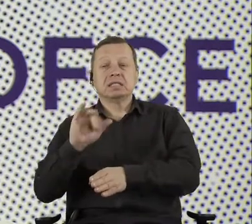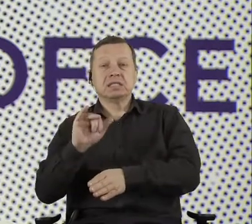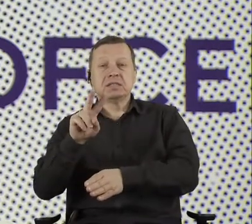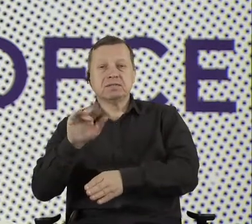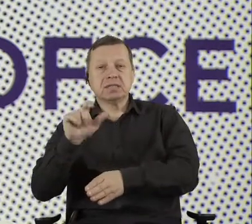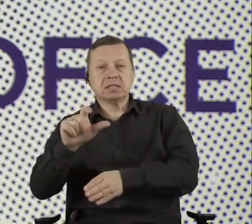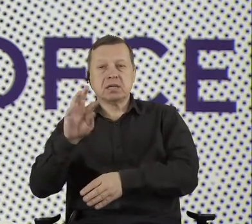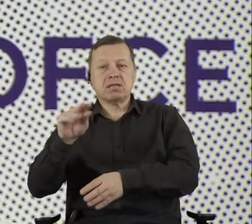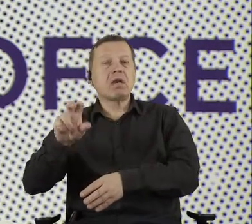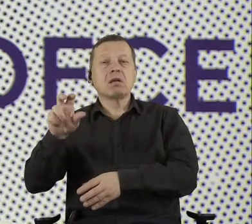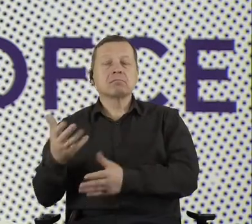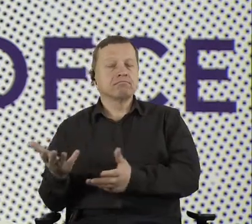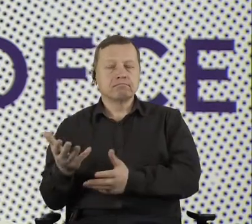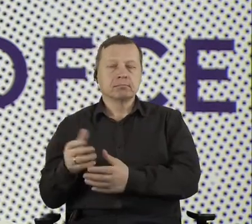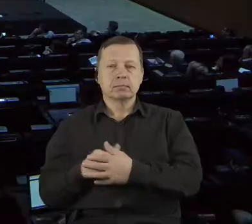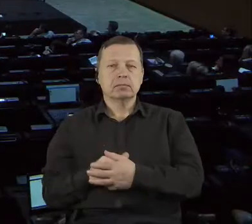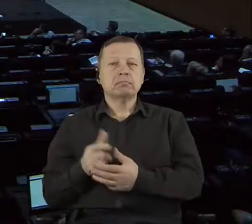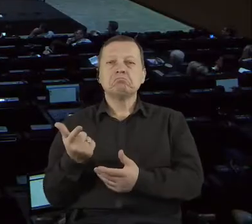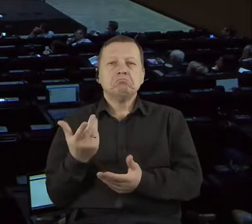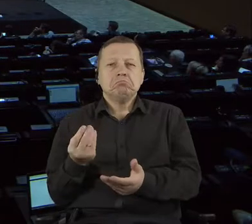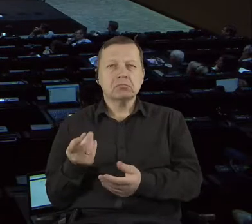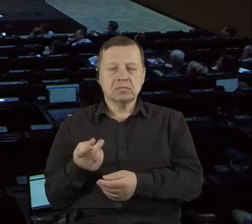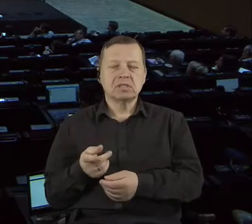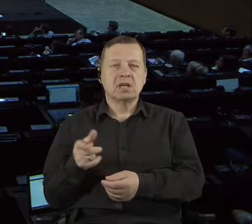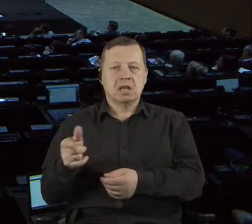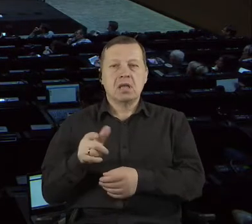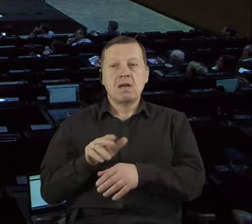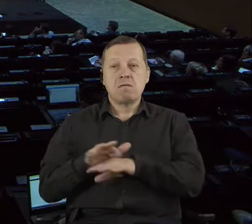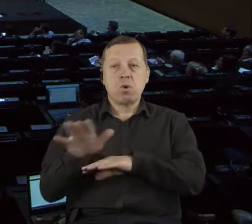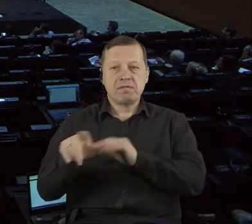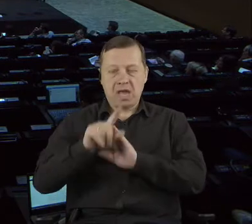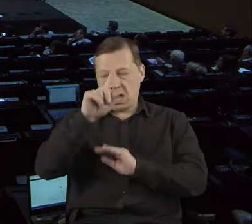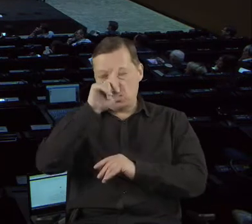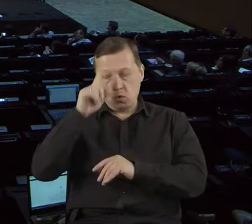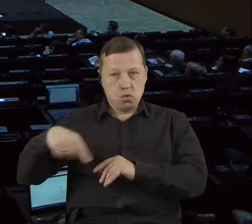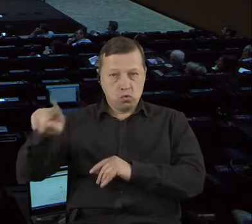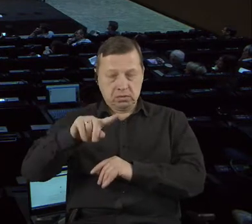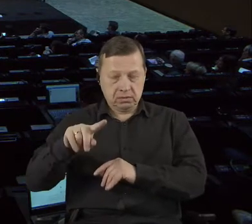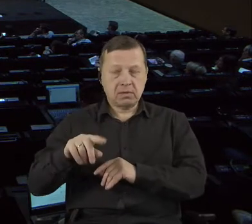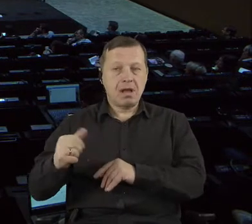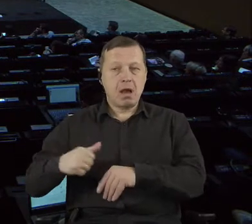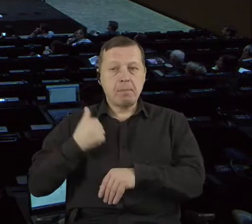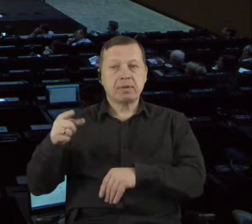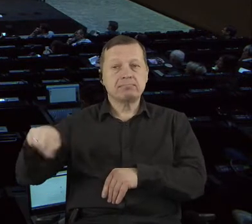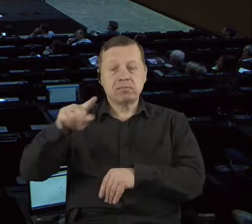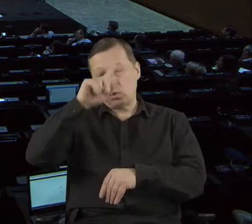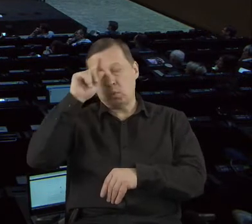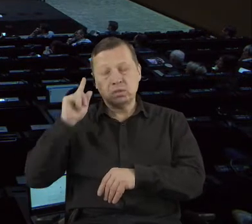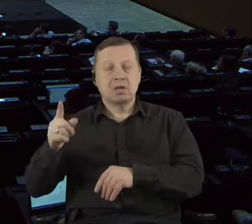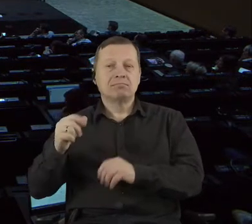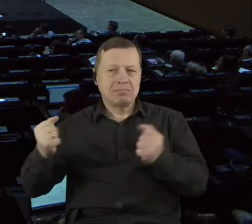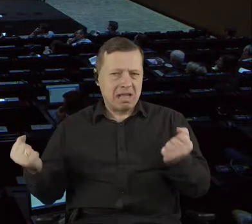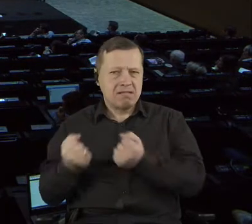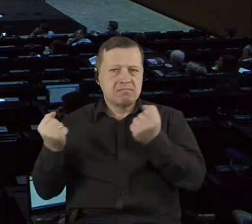an impact to engage the citizens, to give them more power to influence on the decision making process,